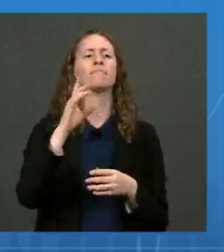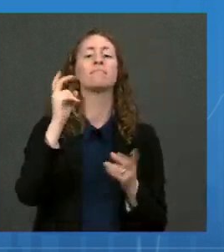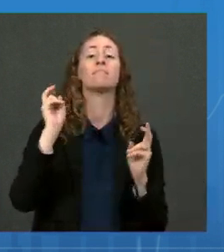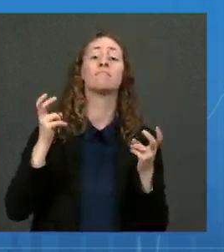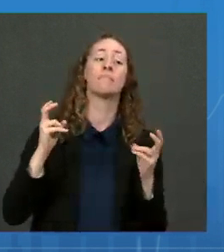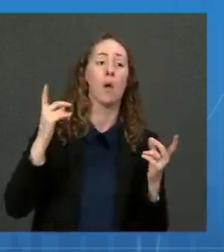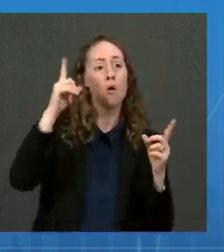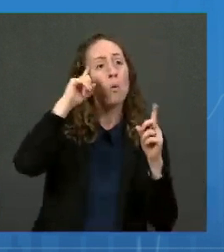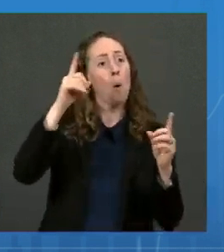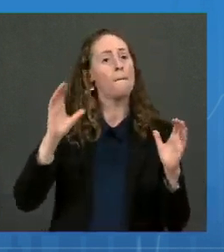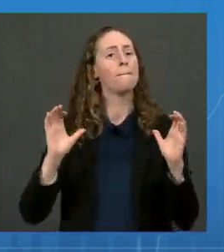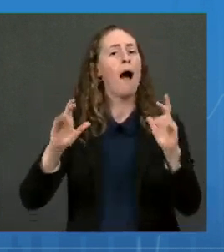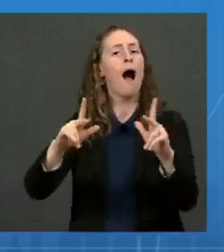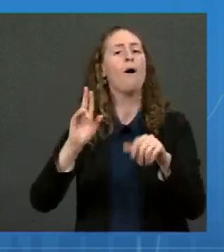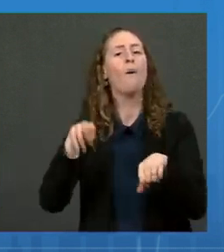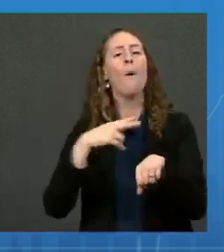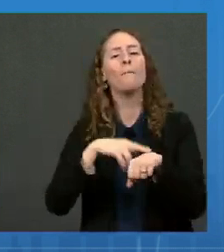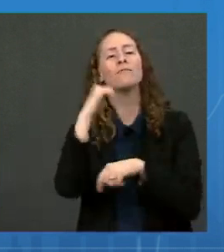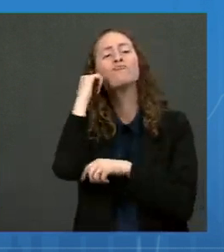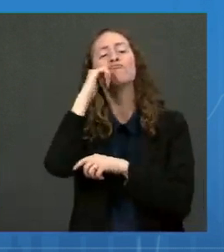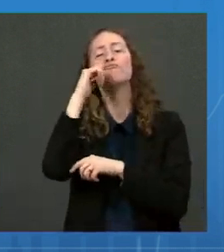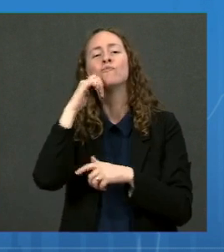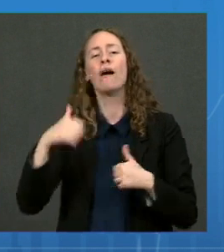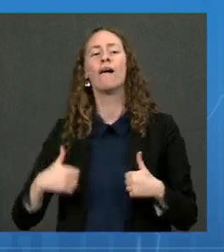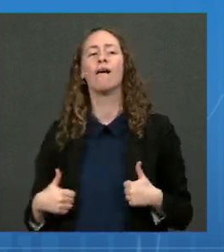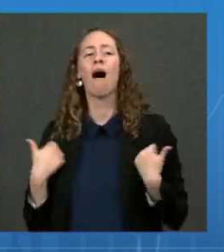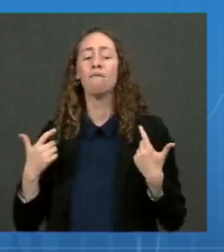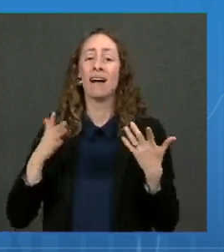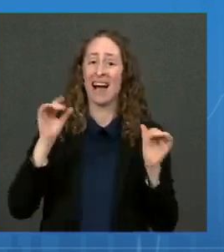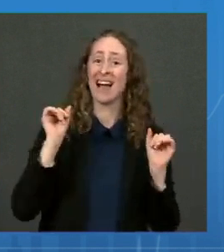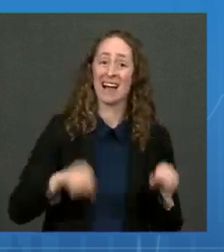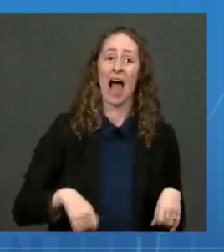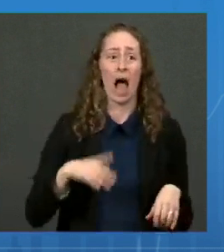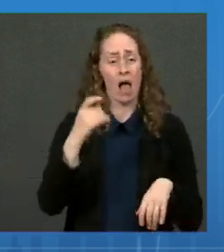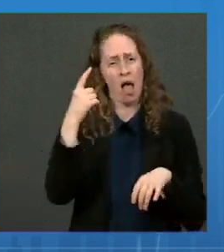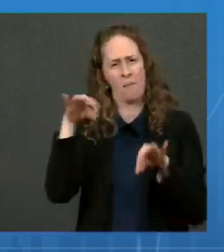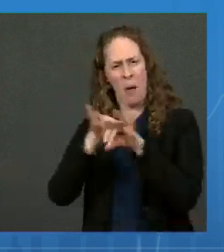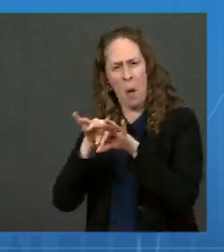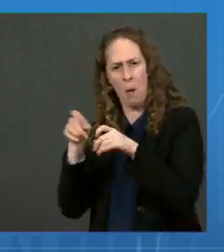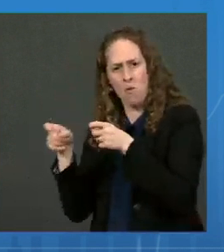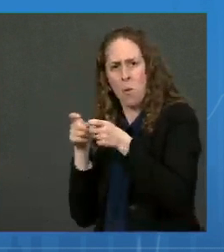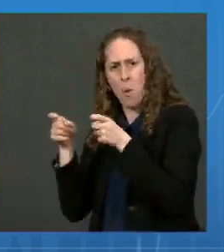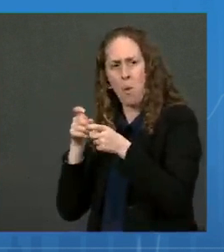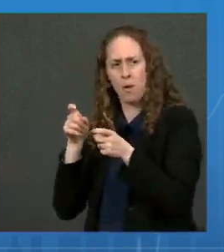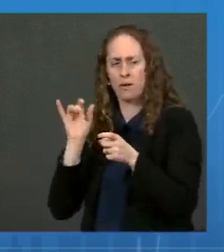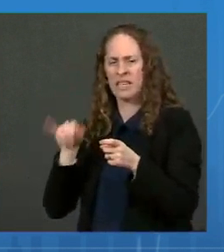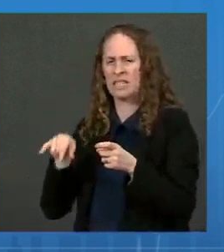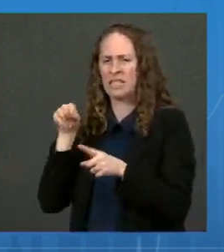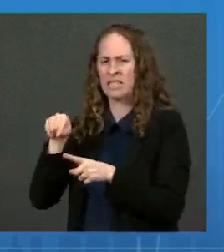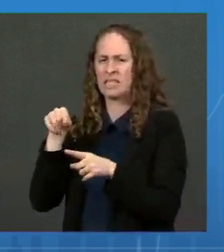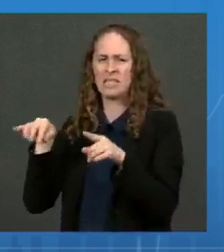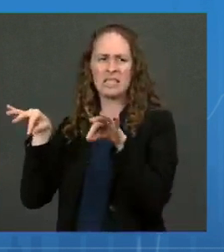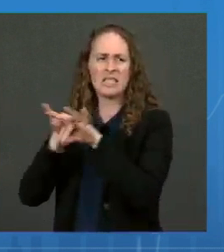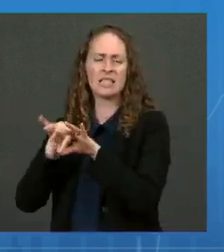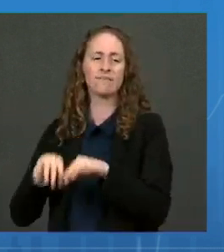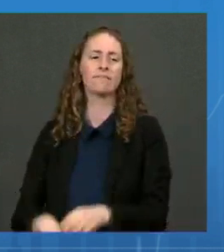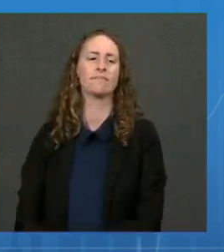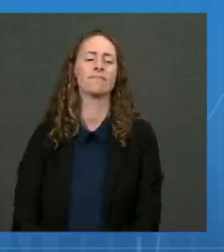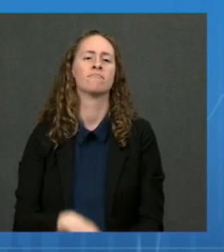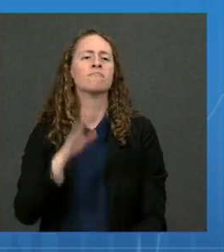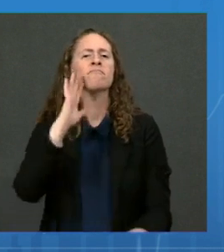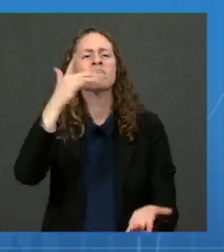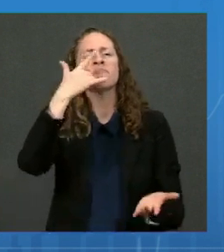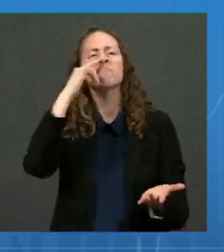craving for and that we all talk about. Next slide. So let's go to the schematic that Dr.